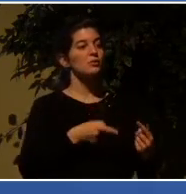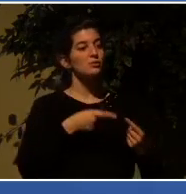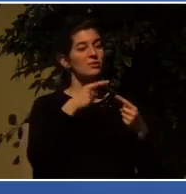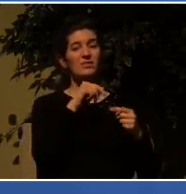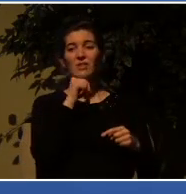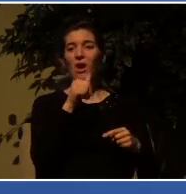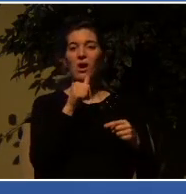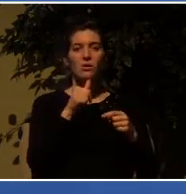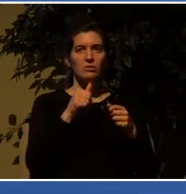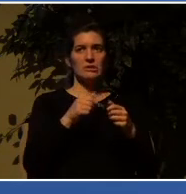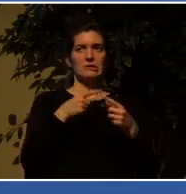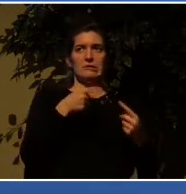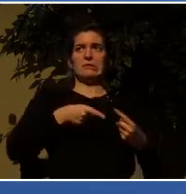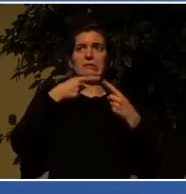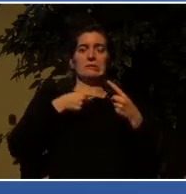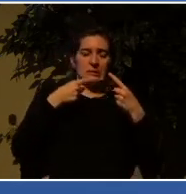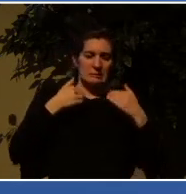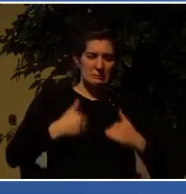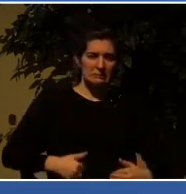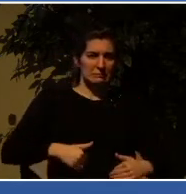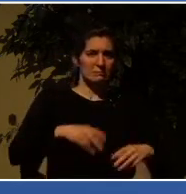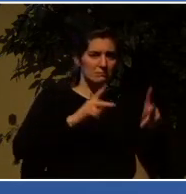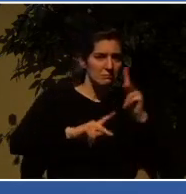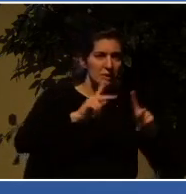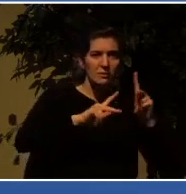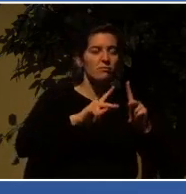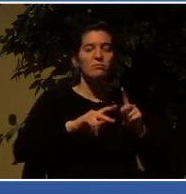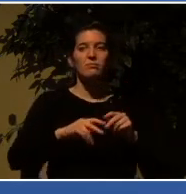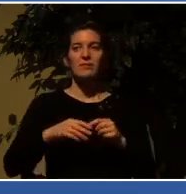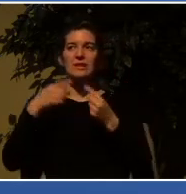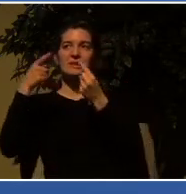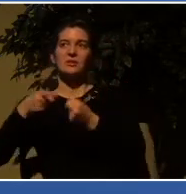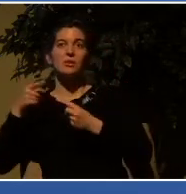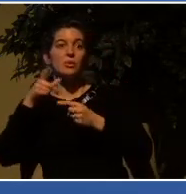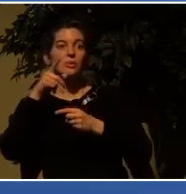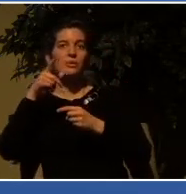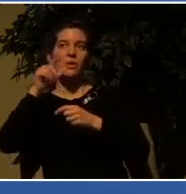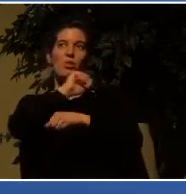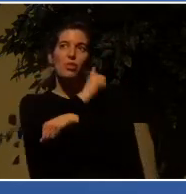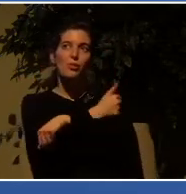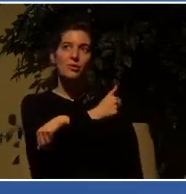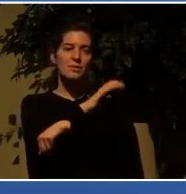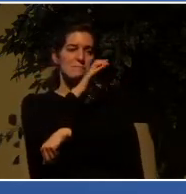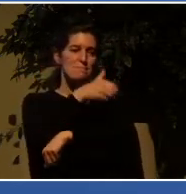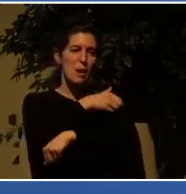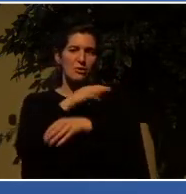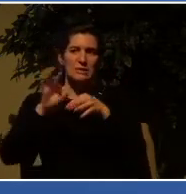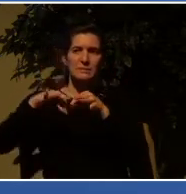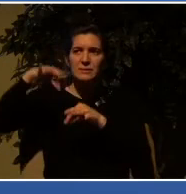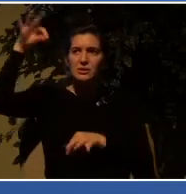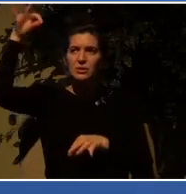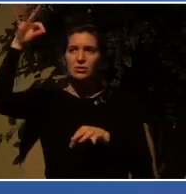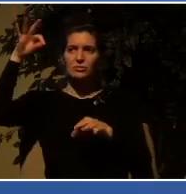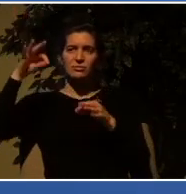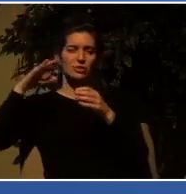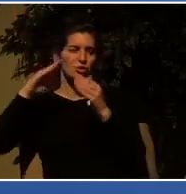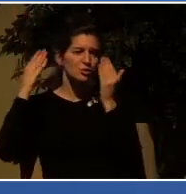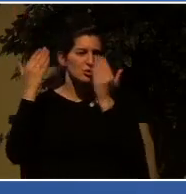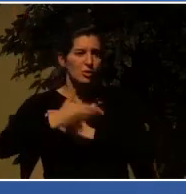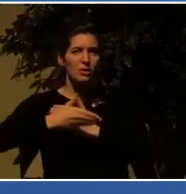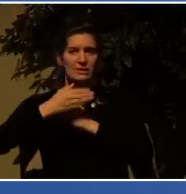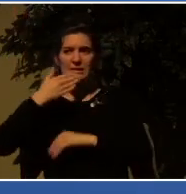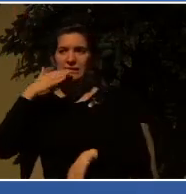against the rulers, against the authorities, against the powers of this dark world, and against the spiritual forces of